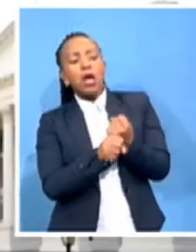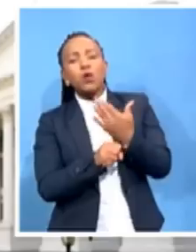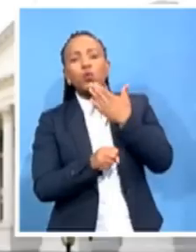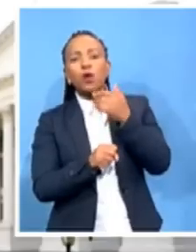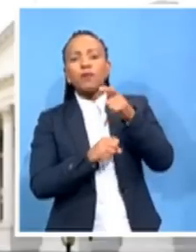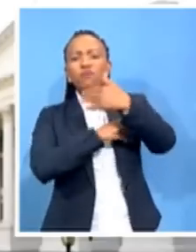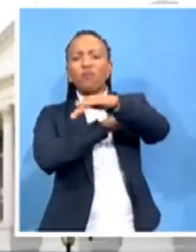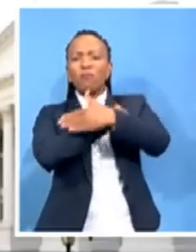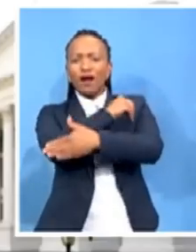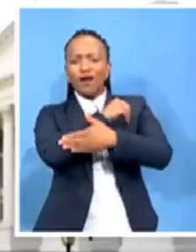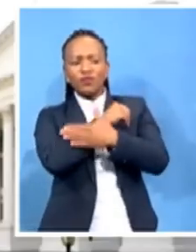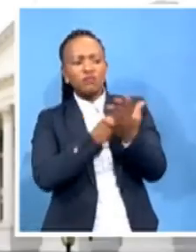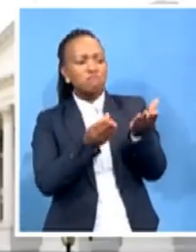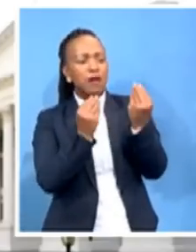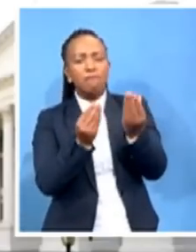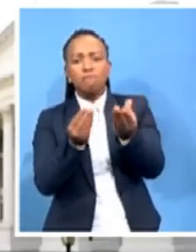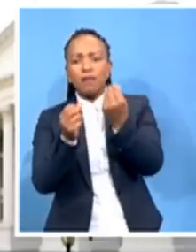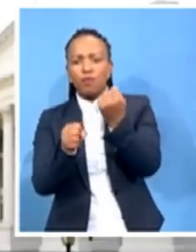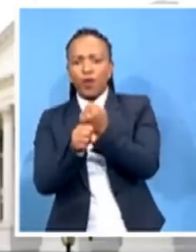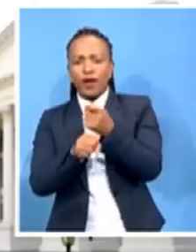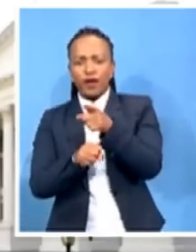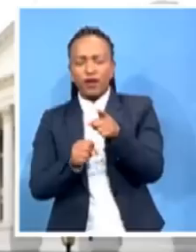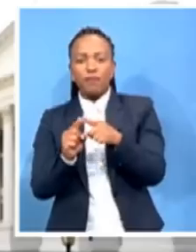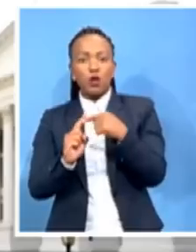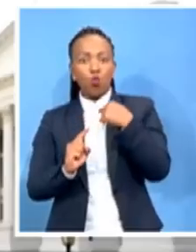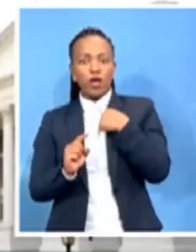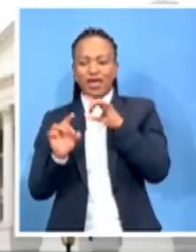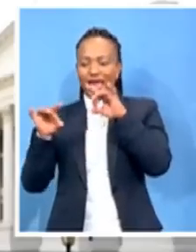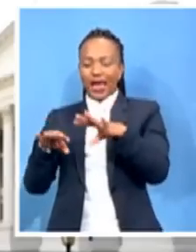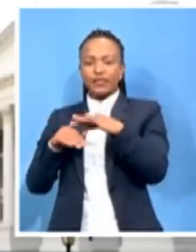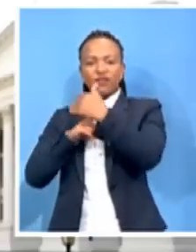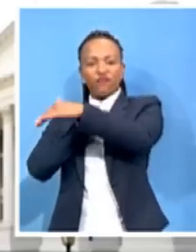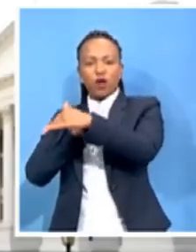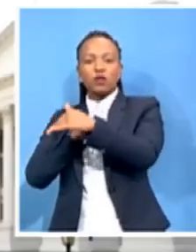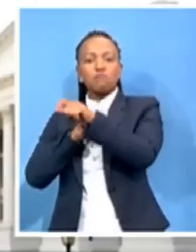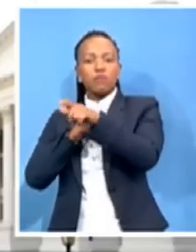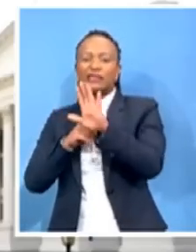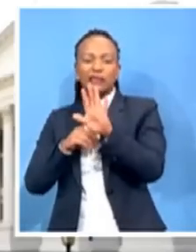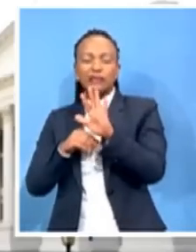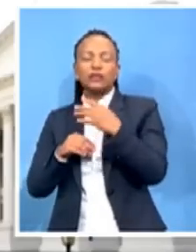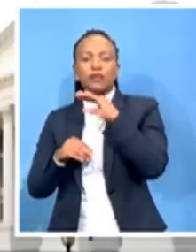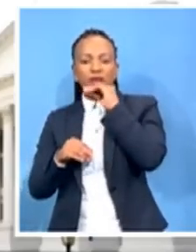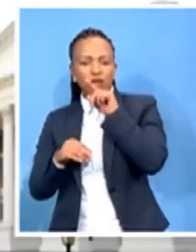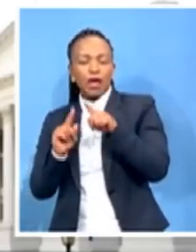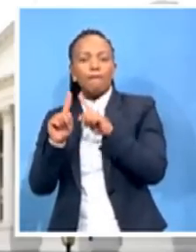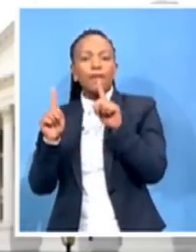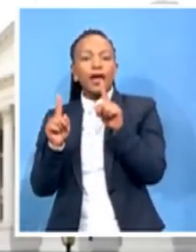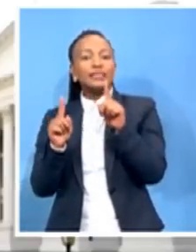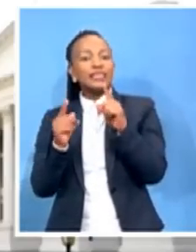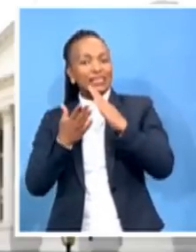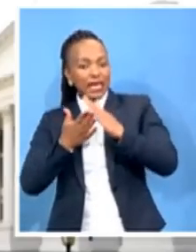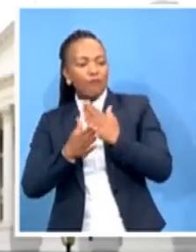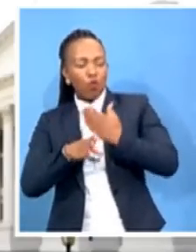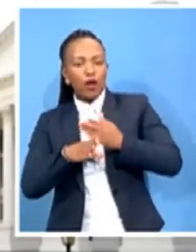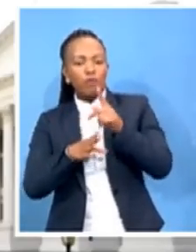beginning to deal with it that there must be a set aside for South Africans. And this one, this was the untouchable.